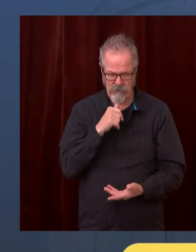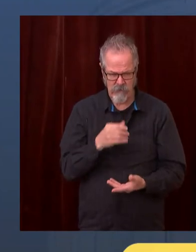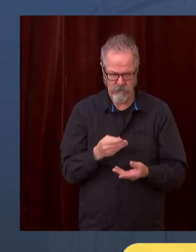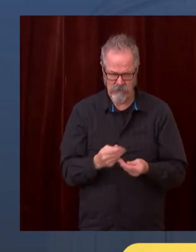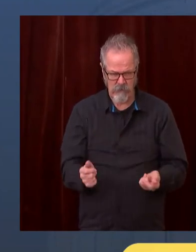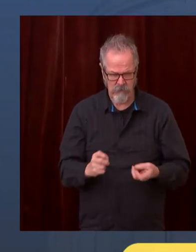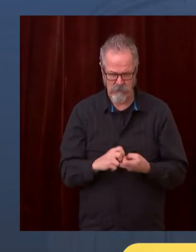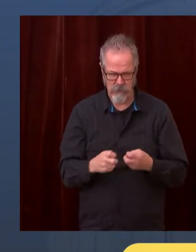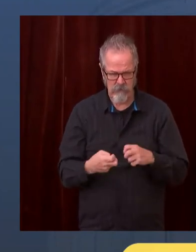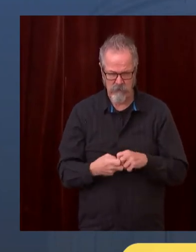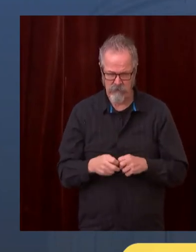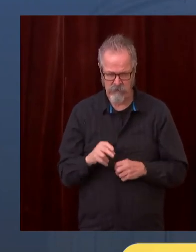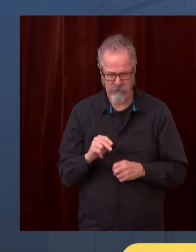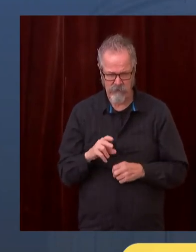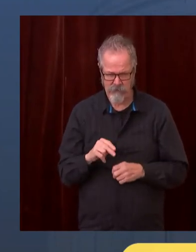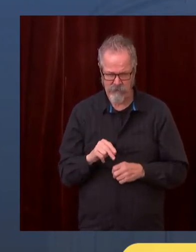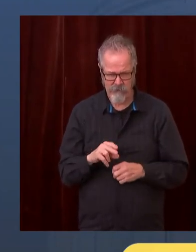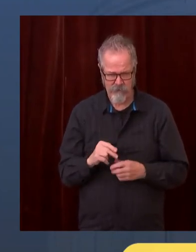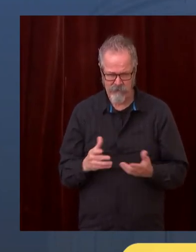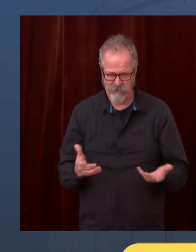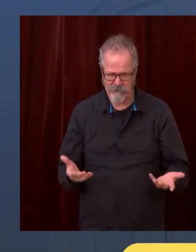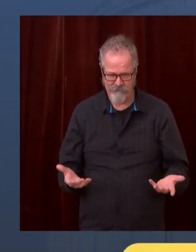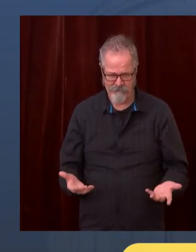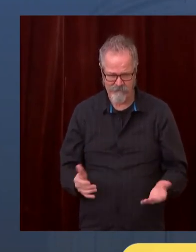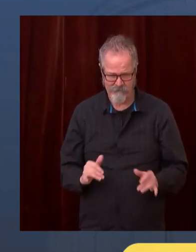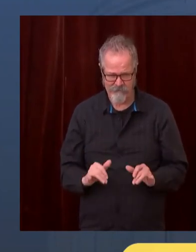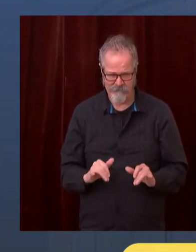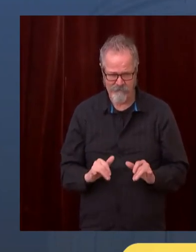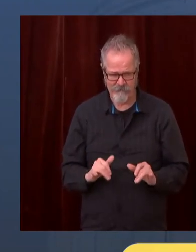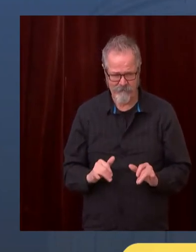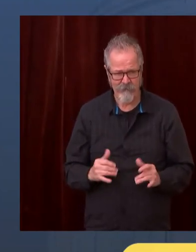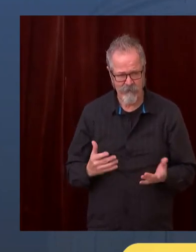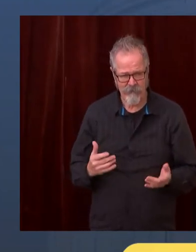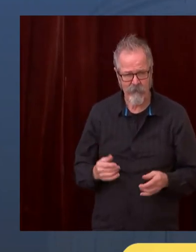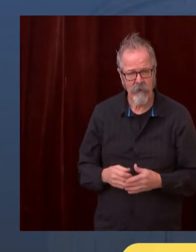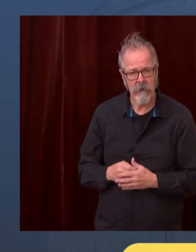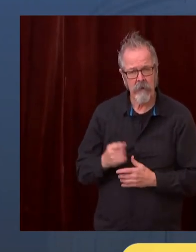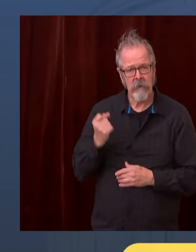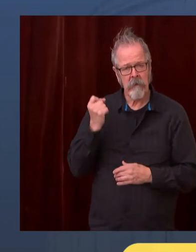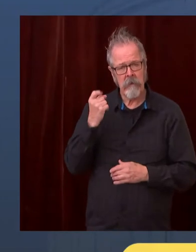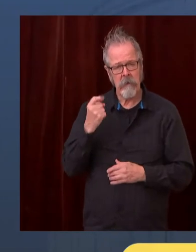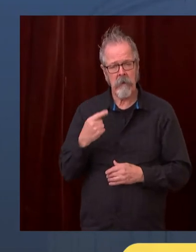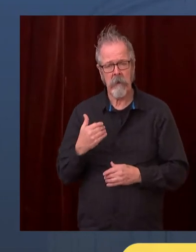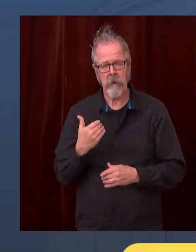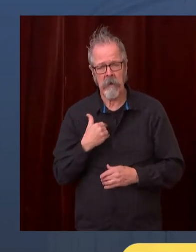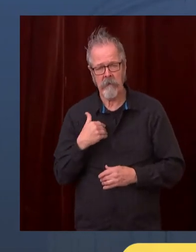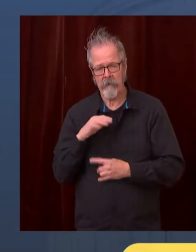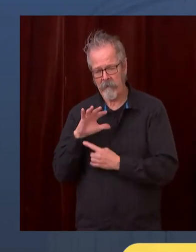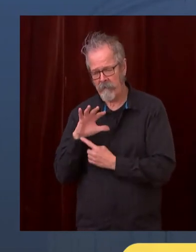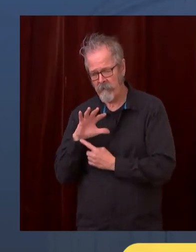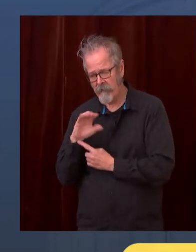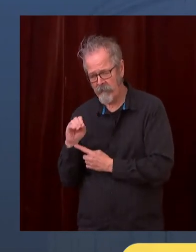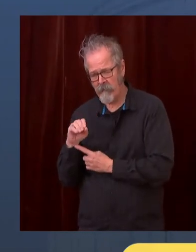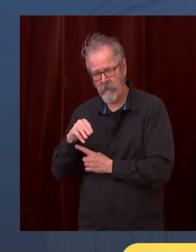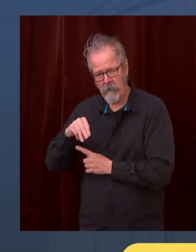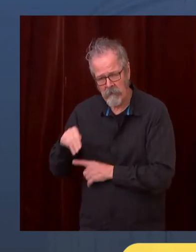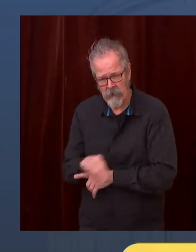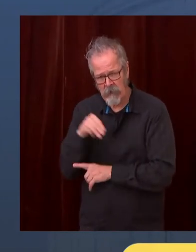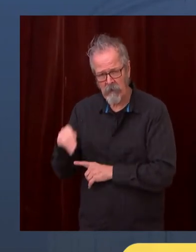I've said, we are committing $50 million. I hope to have more description of that program later this week.